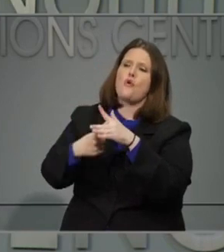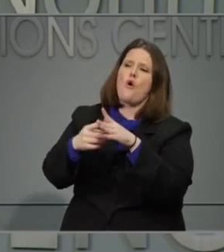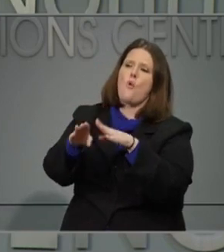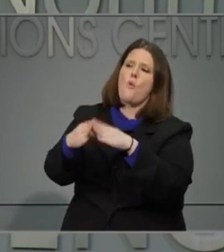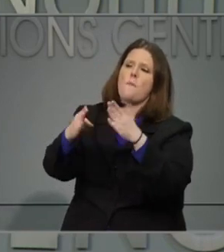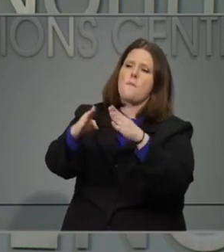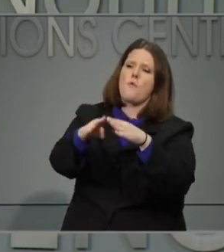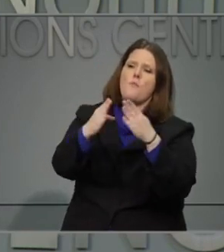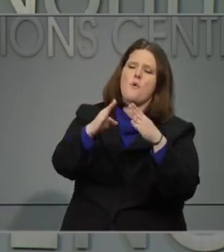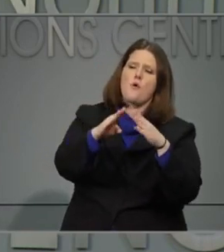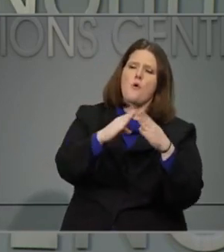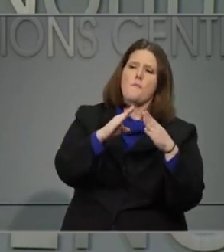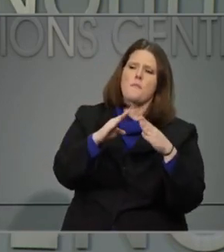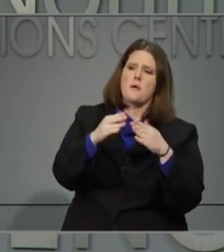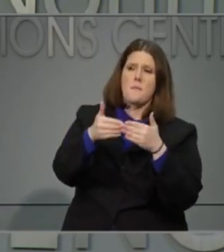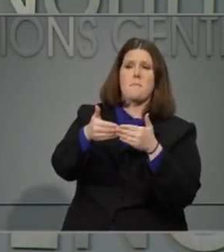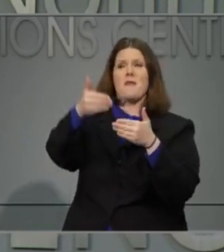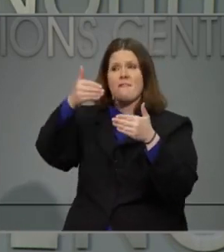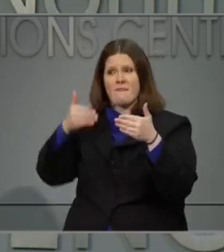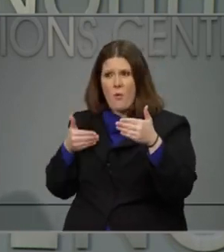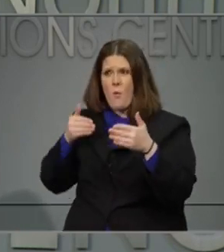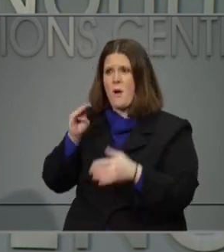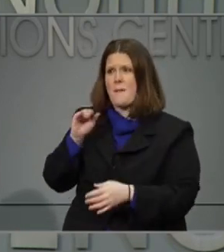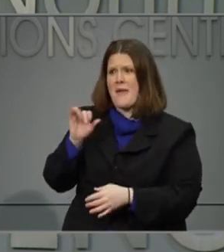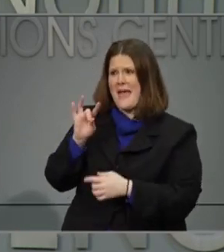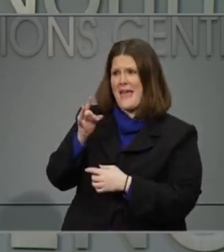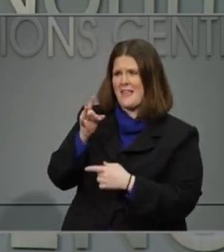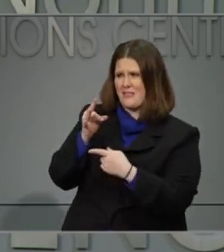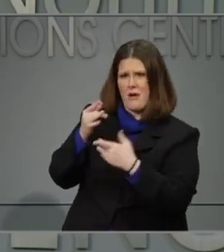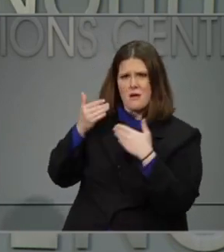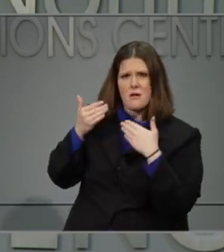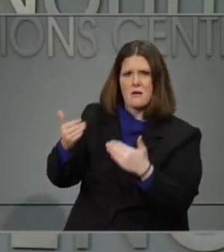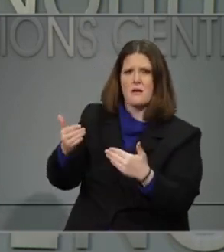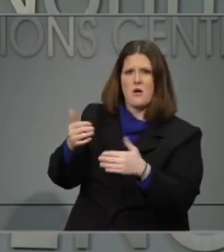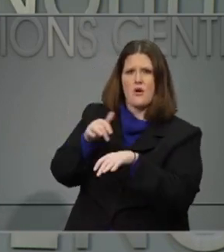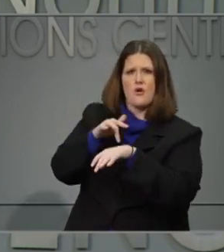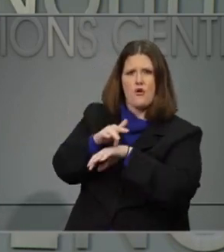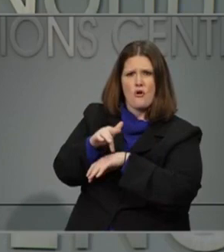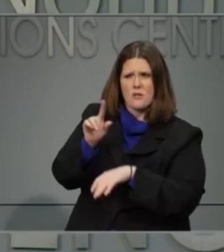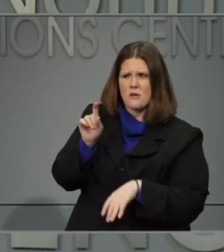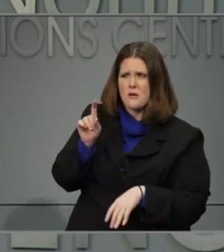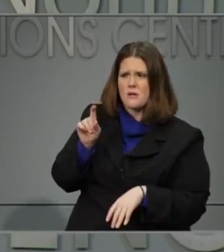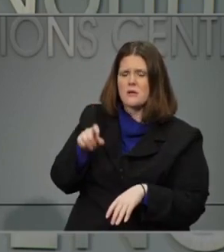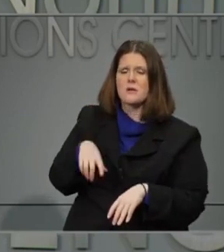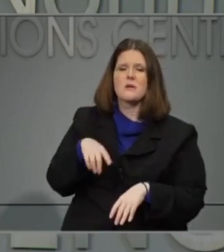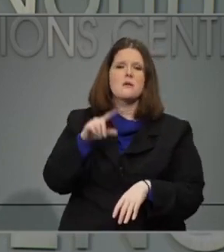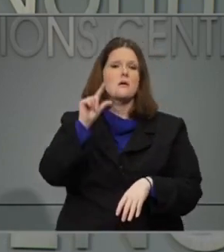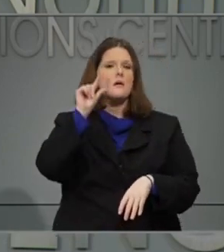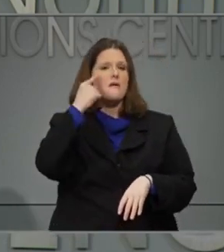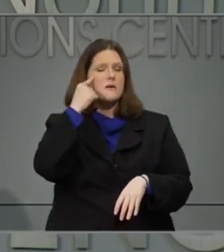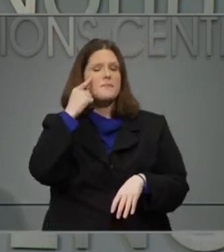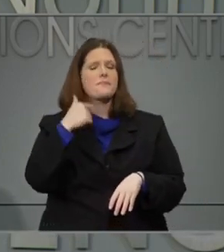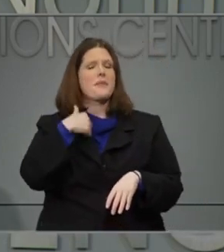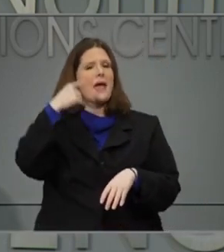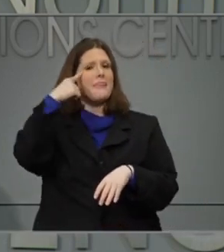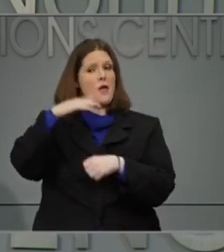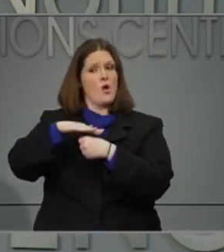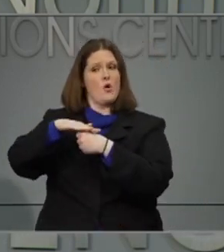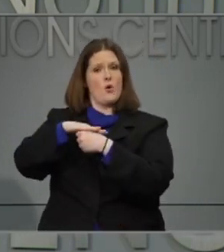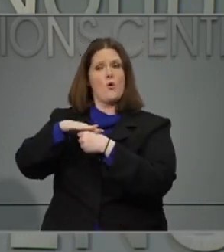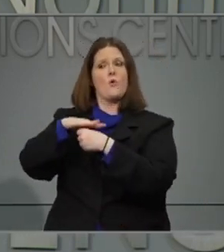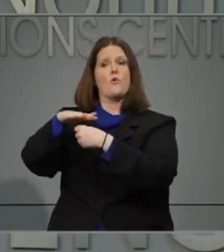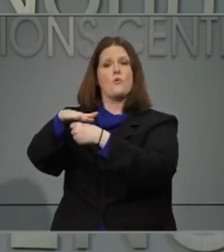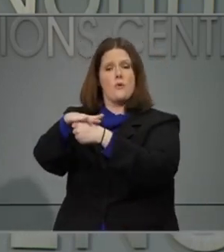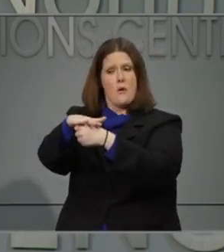to the public before May 8th. I think that local governments do have